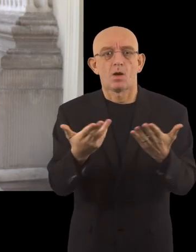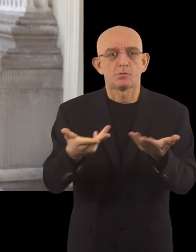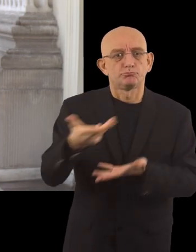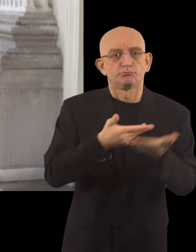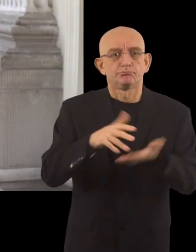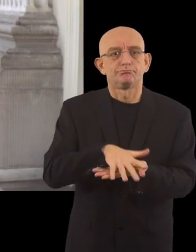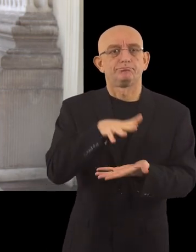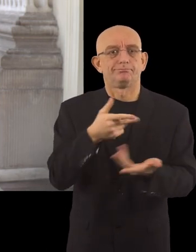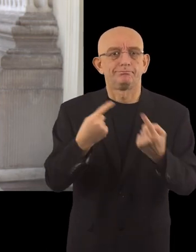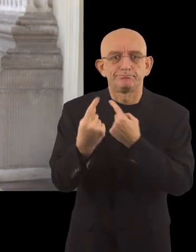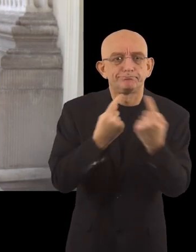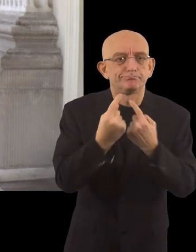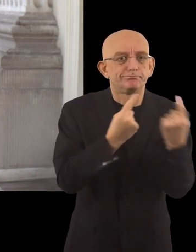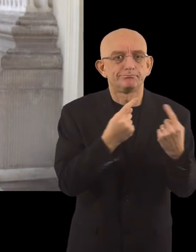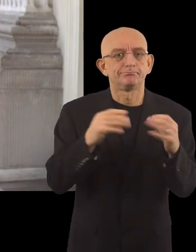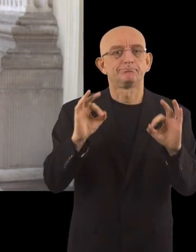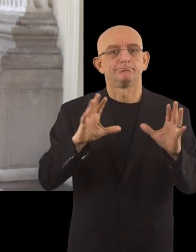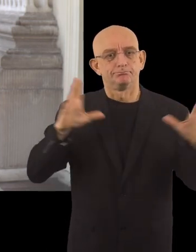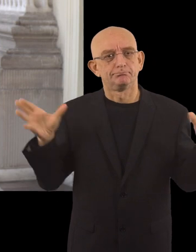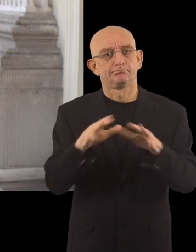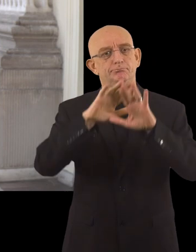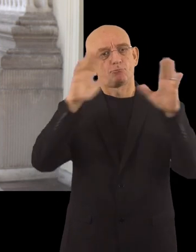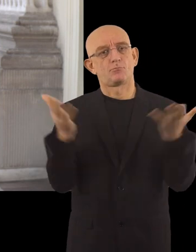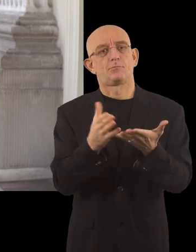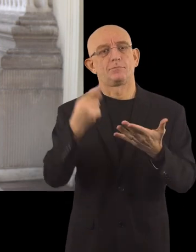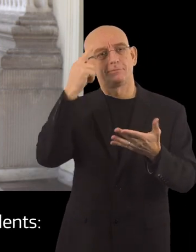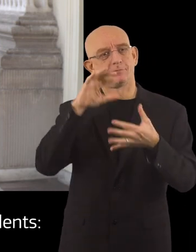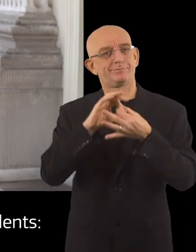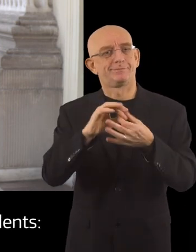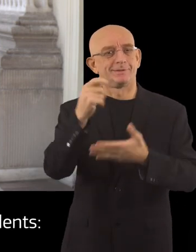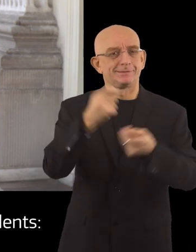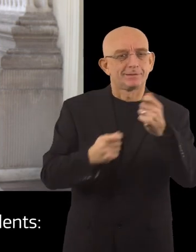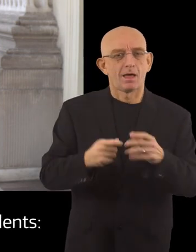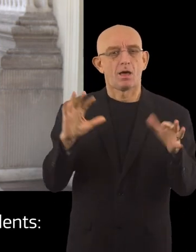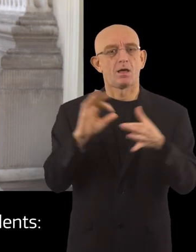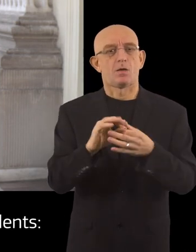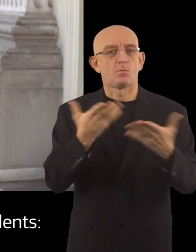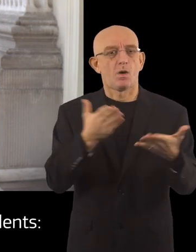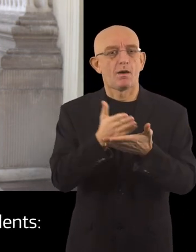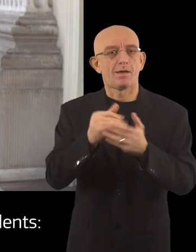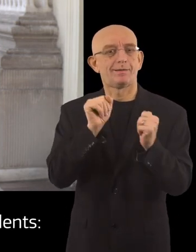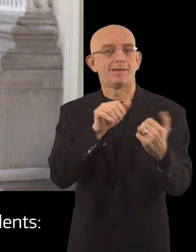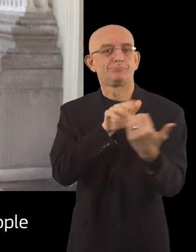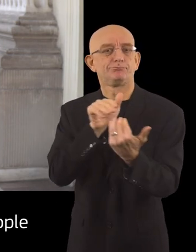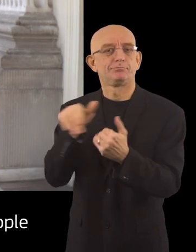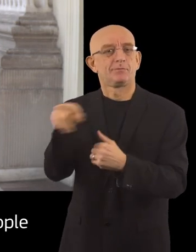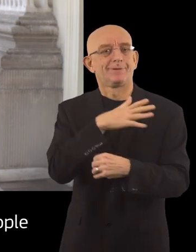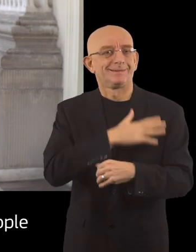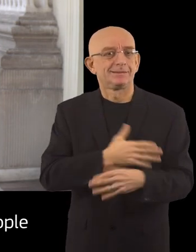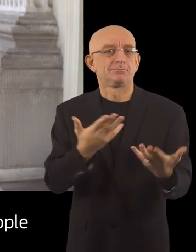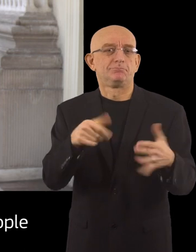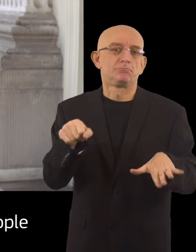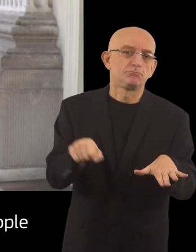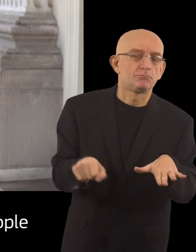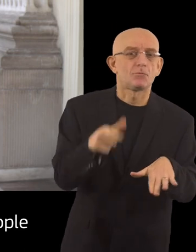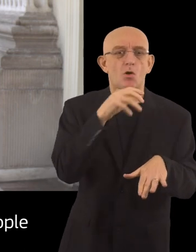It is extremely important to the cities develop in the form of universal design and consider the needs of all residents, seniors,